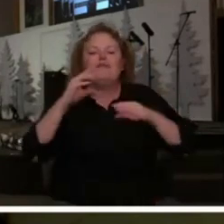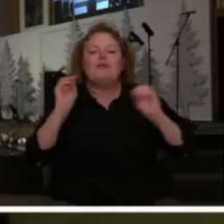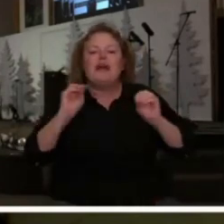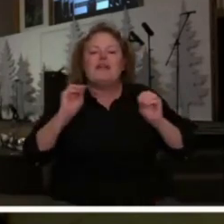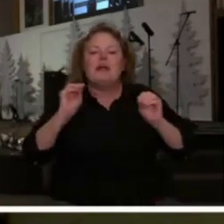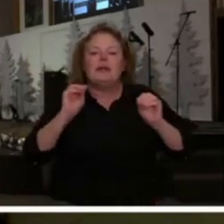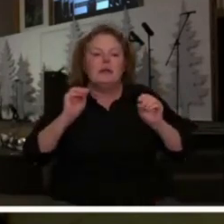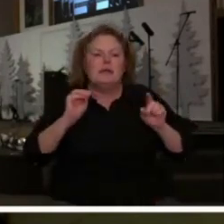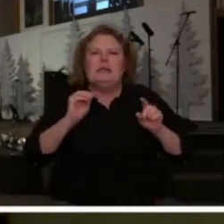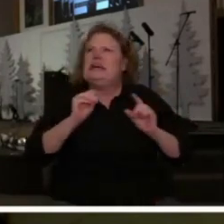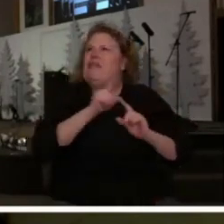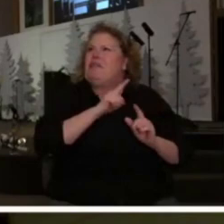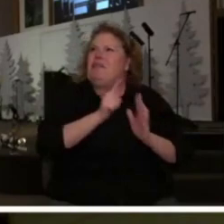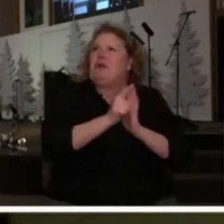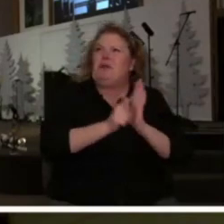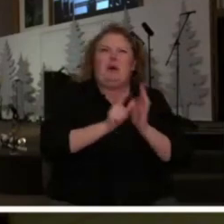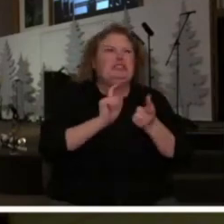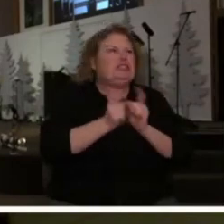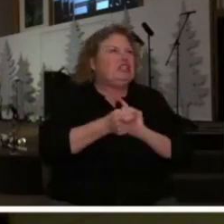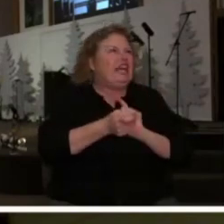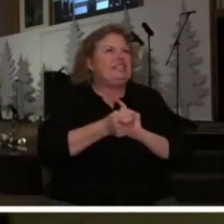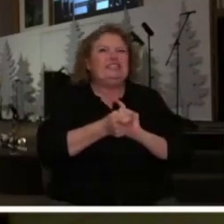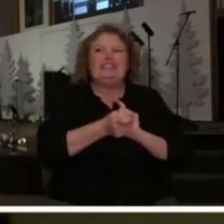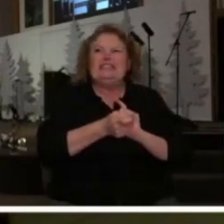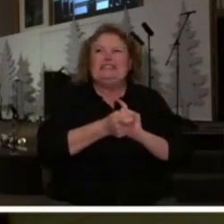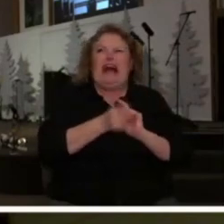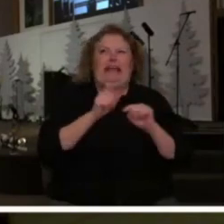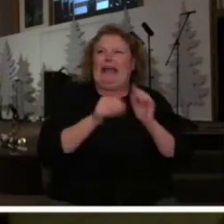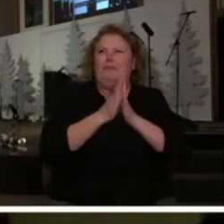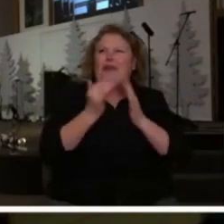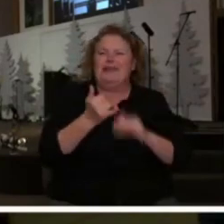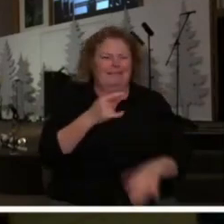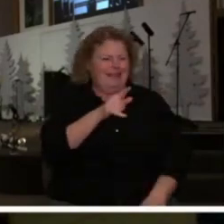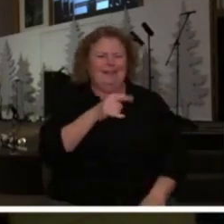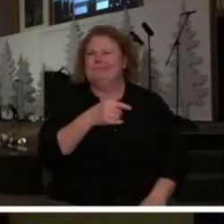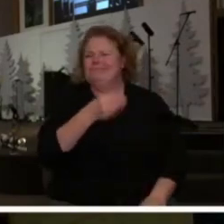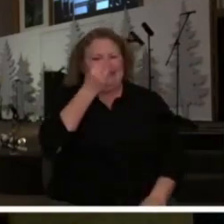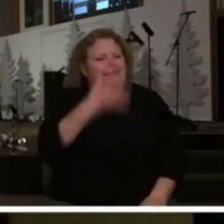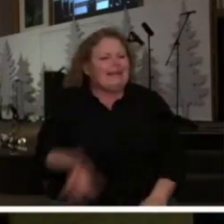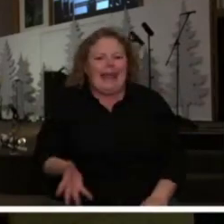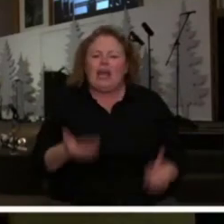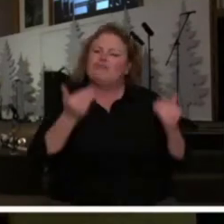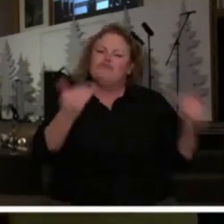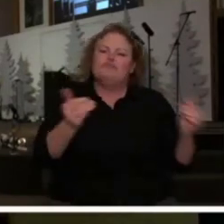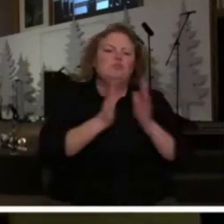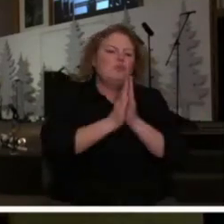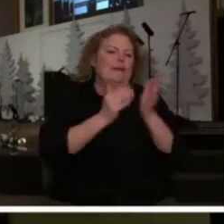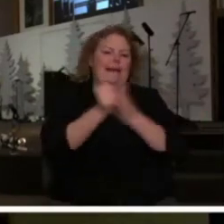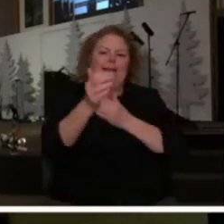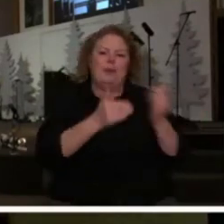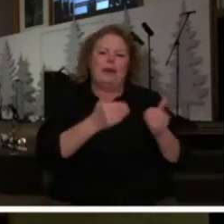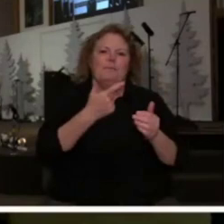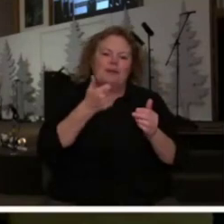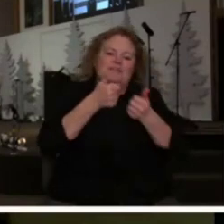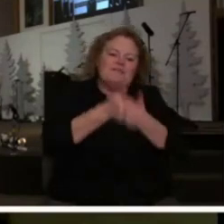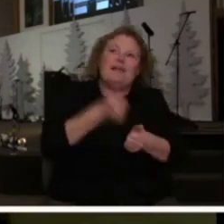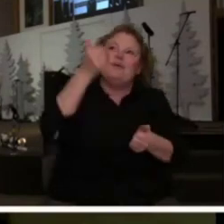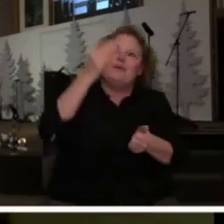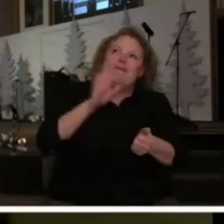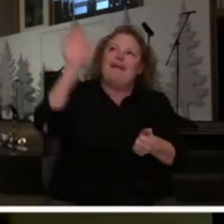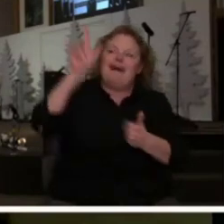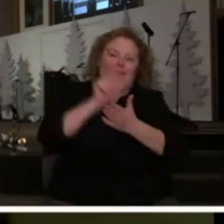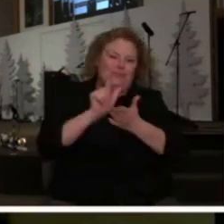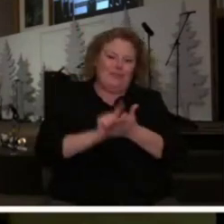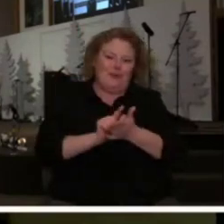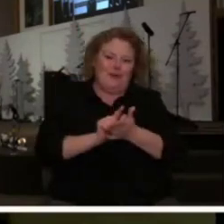there may be laws on earth but there's laws in heaven that supersede the laws on earth Daniel was so attuned with